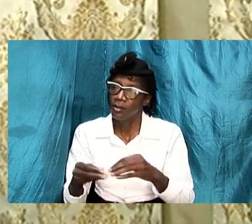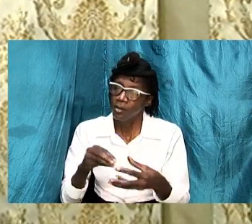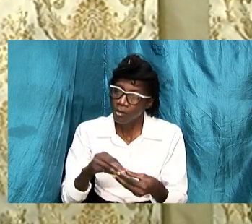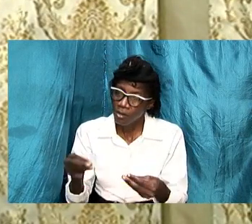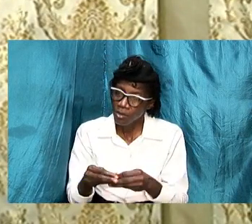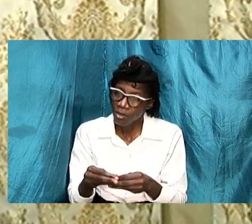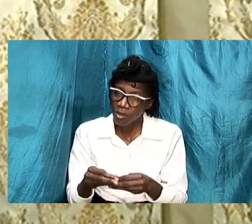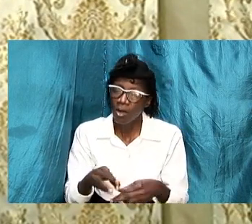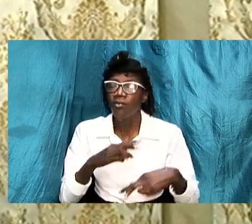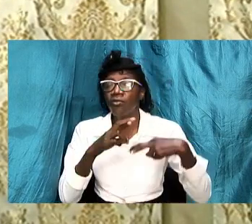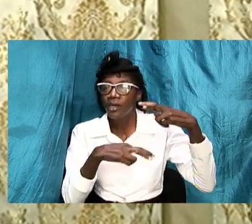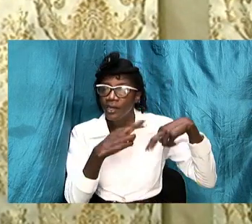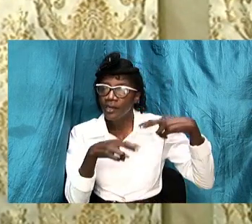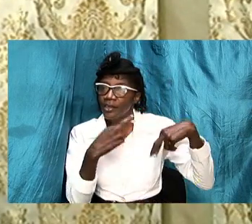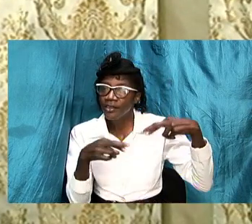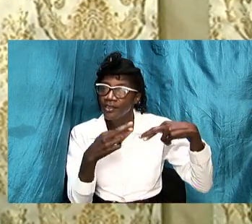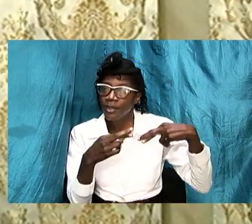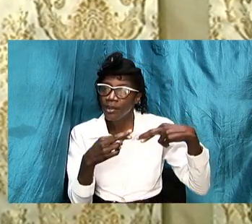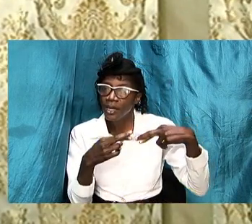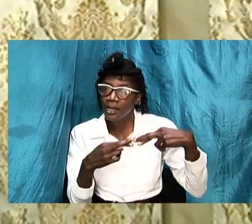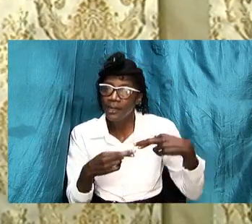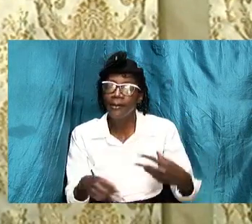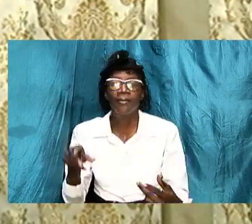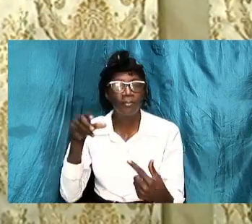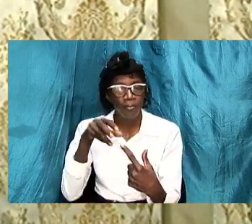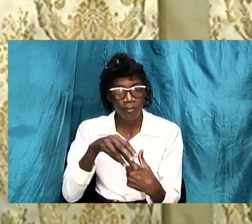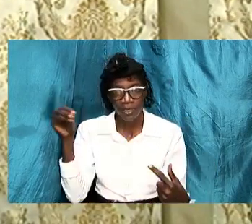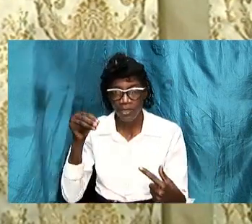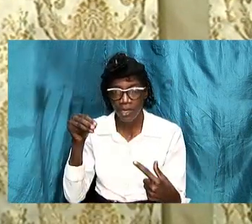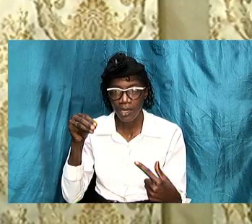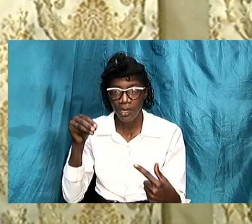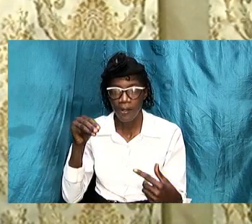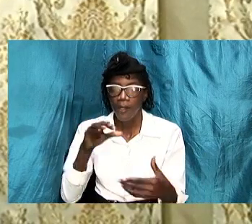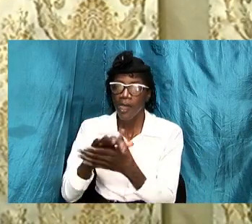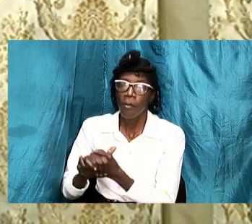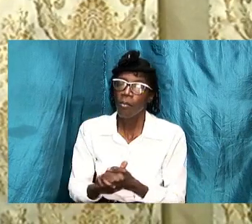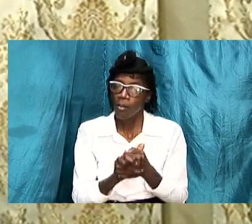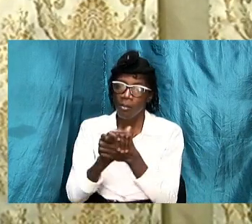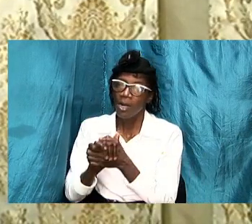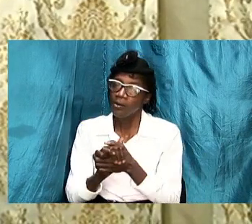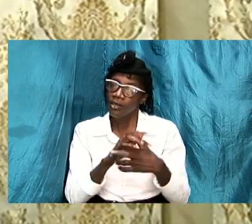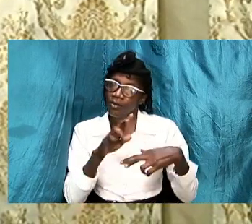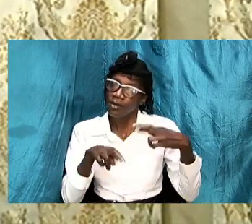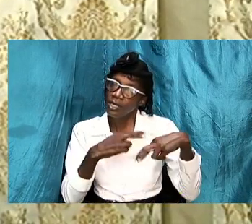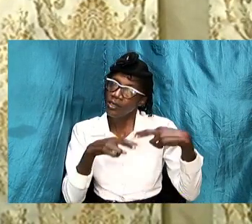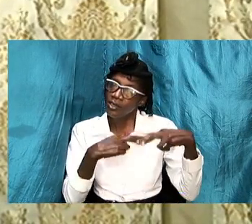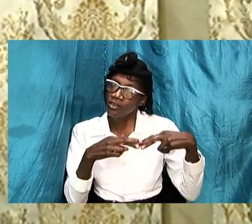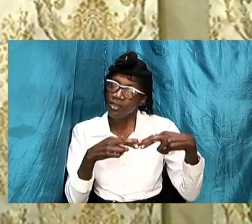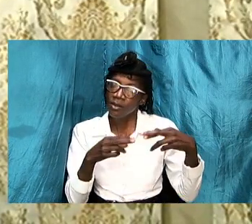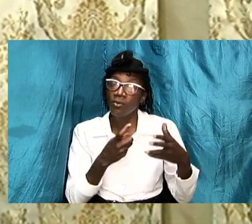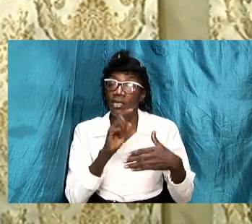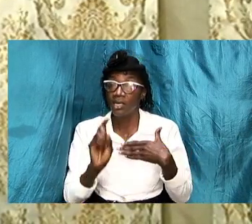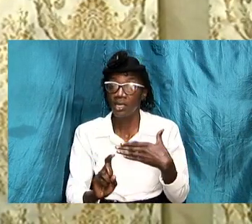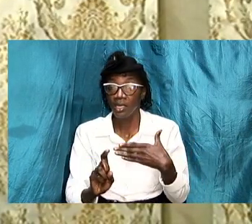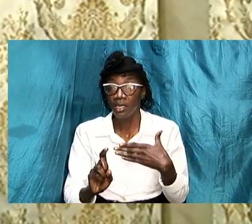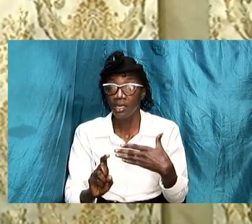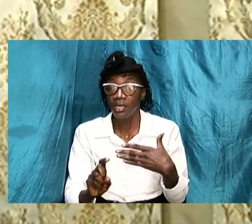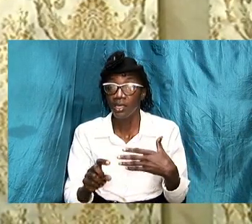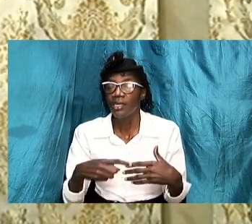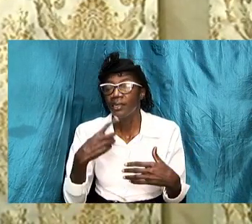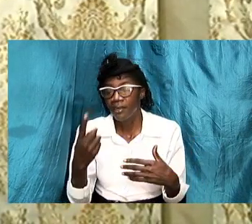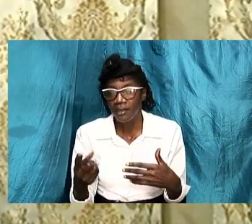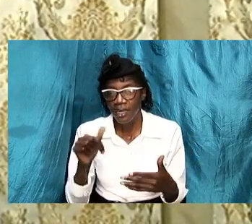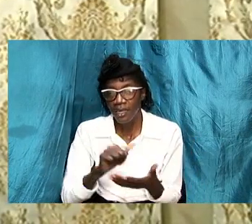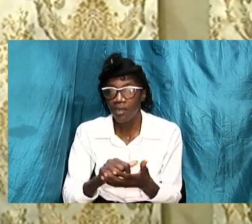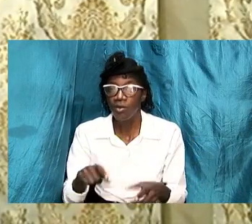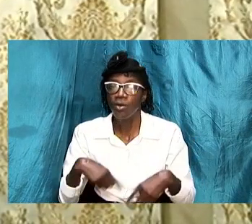relationship and in particular the marriage relationship we did indicate that we